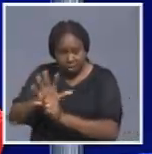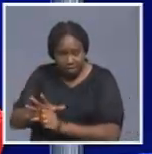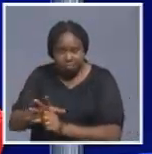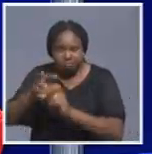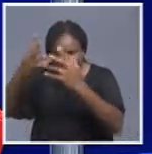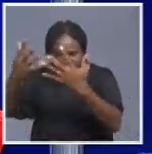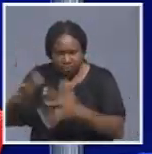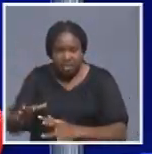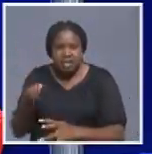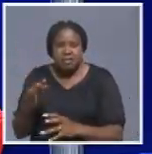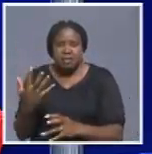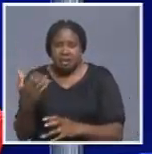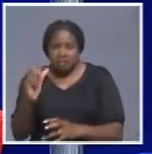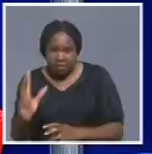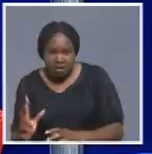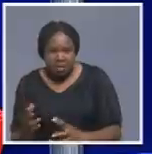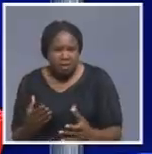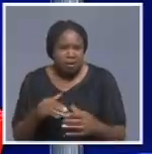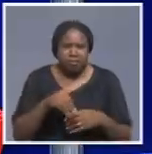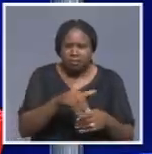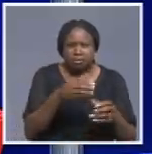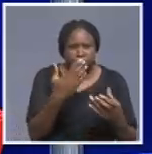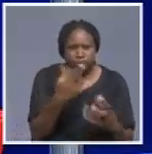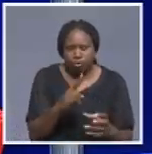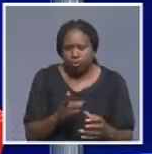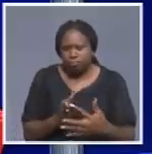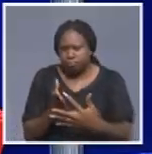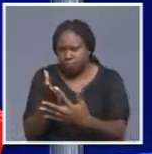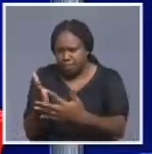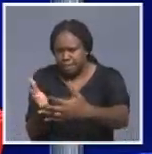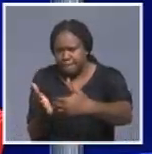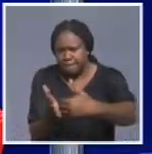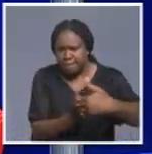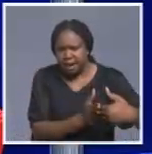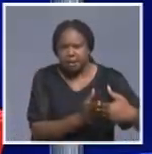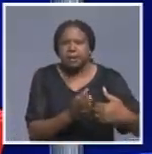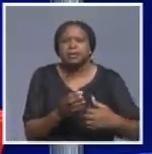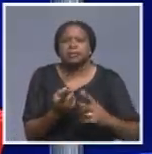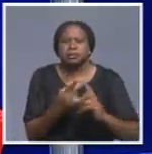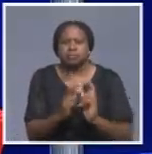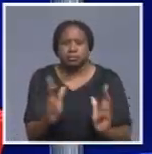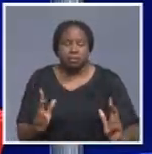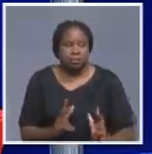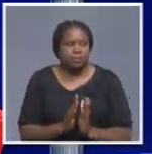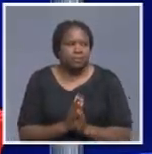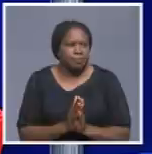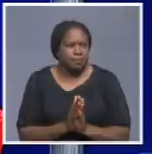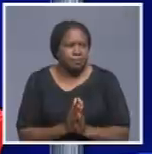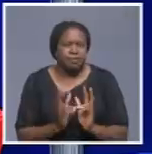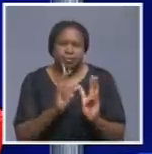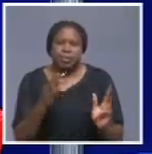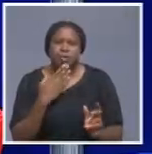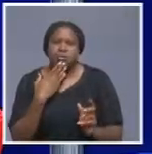affected, they will not be allowed to proceed. They will be taken somewhere else. Now, those who have been cleared, it's